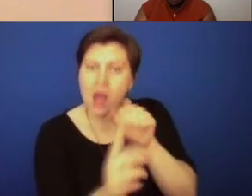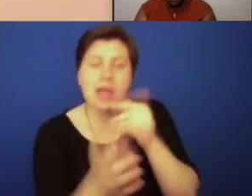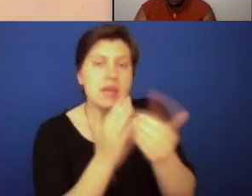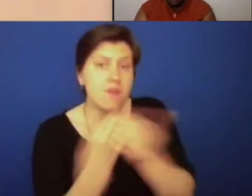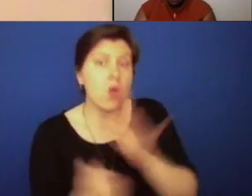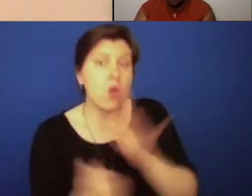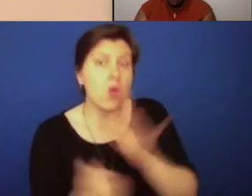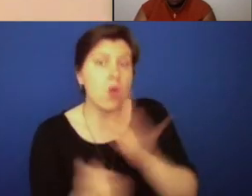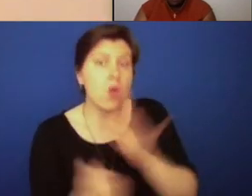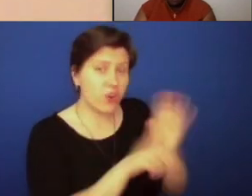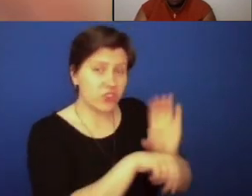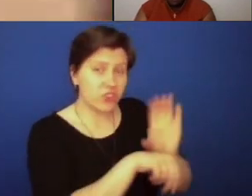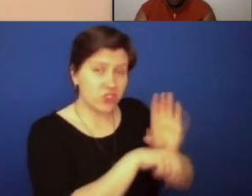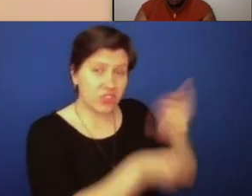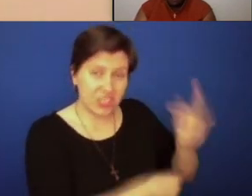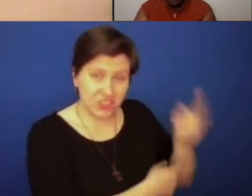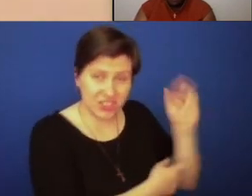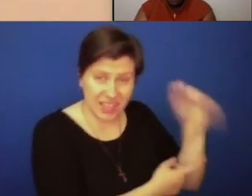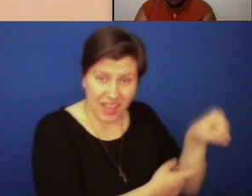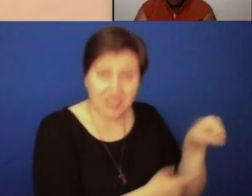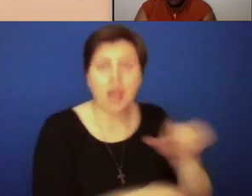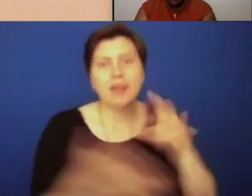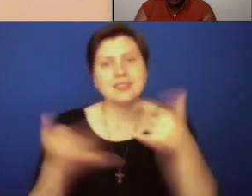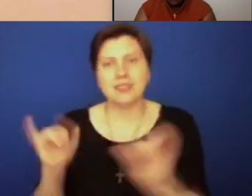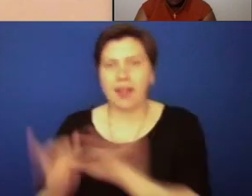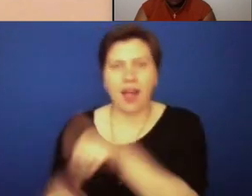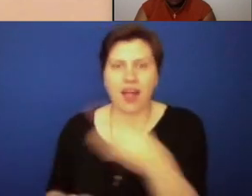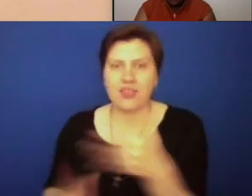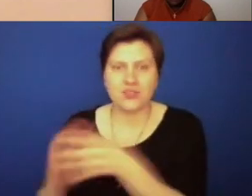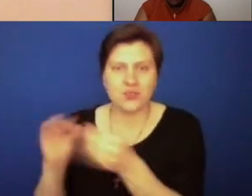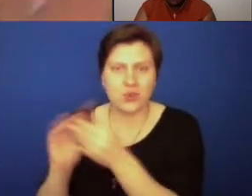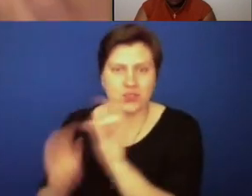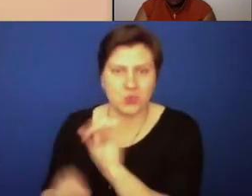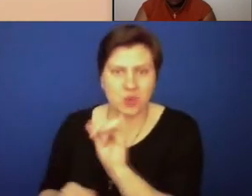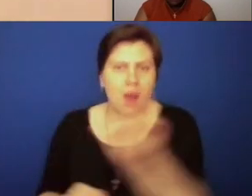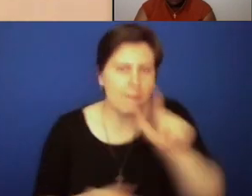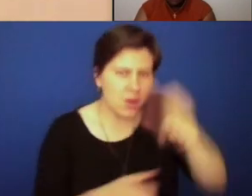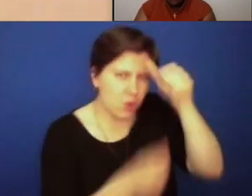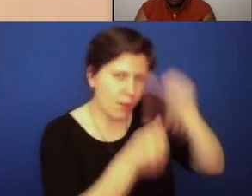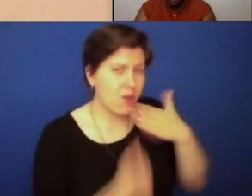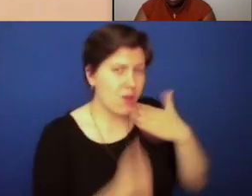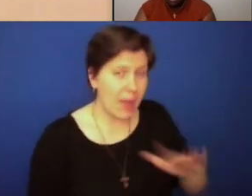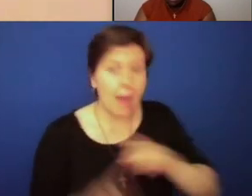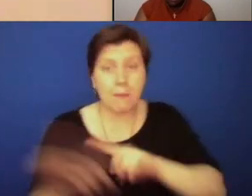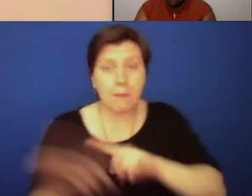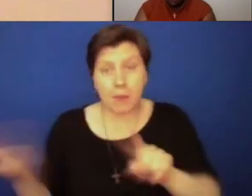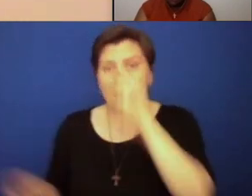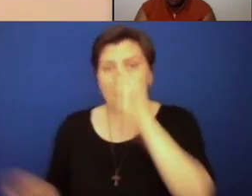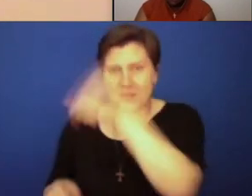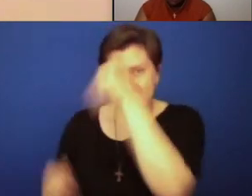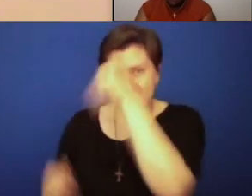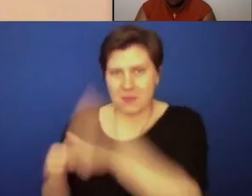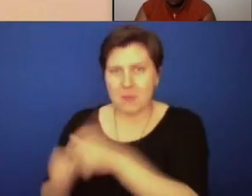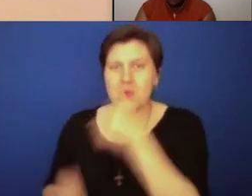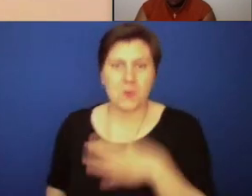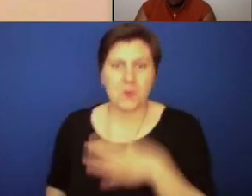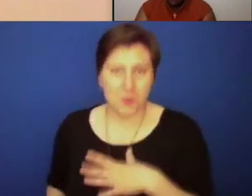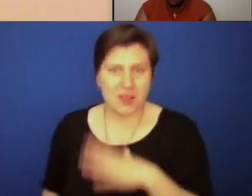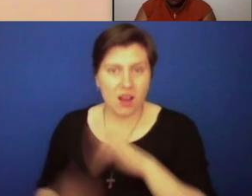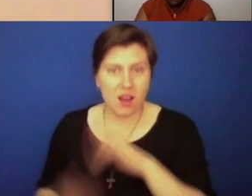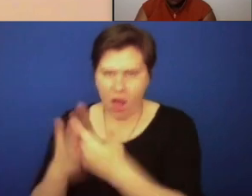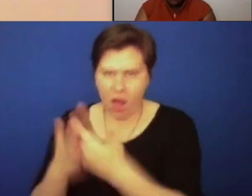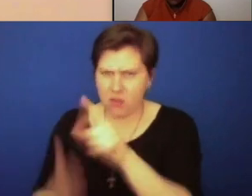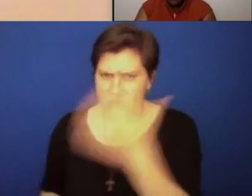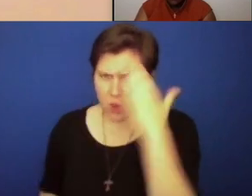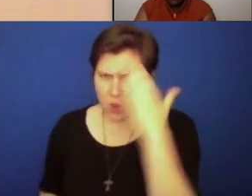the church, there are other stories. So as much as we must remember Roger B. Tawney, we must also remember a woman that I think every Catholic should know.